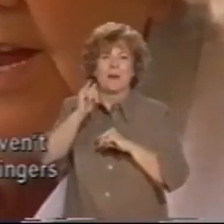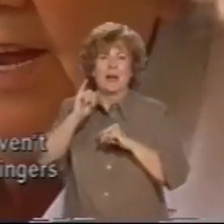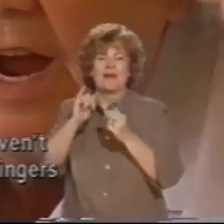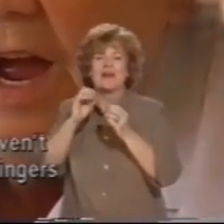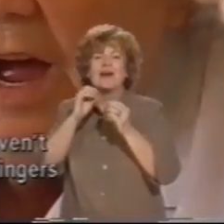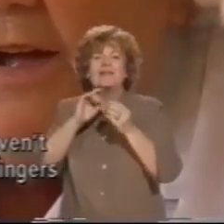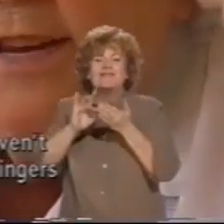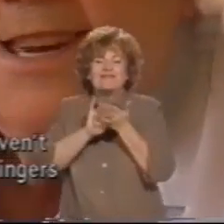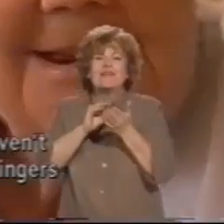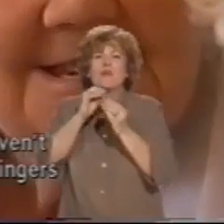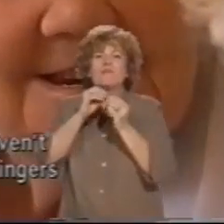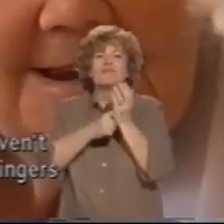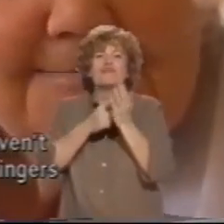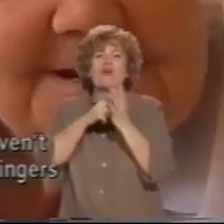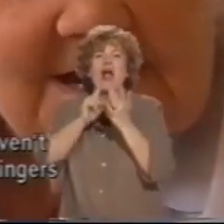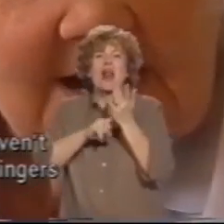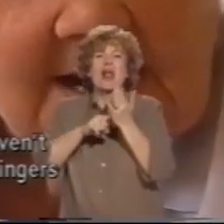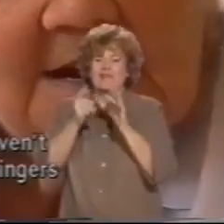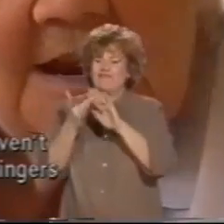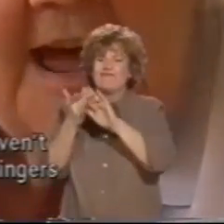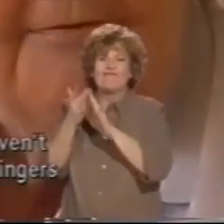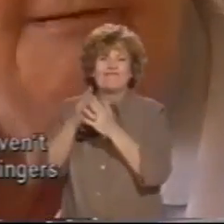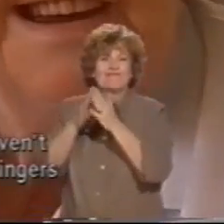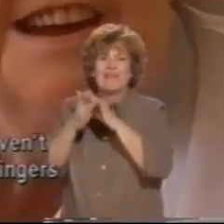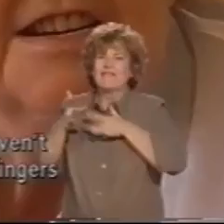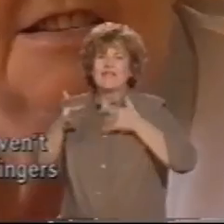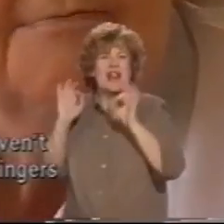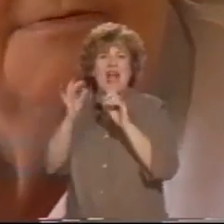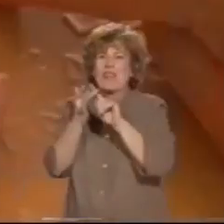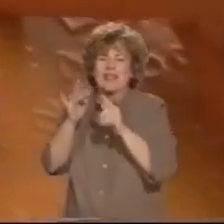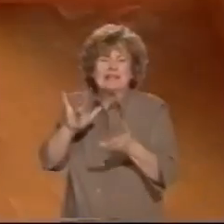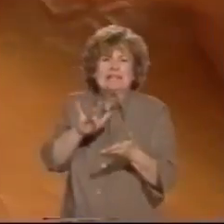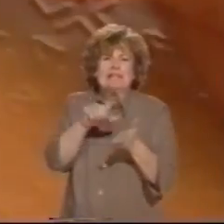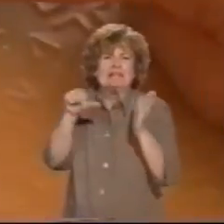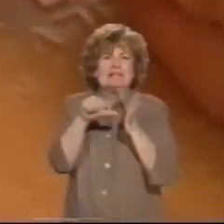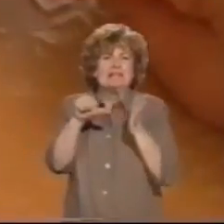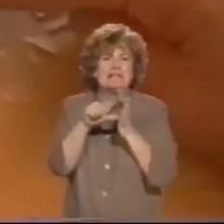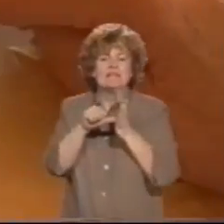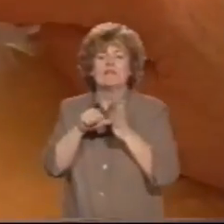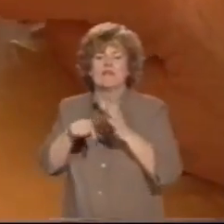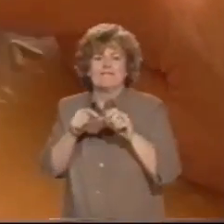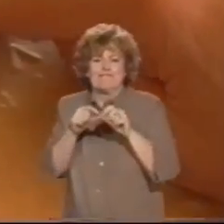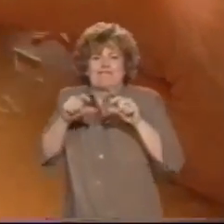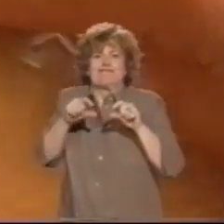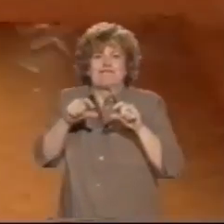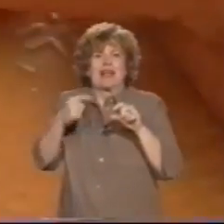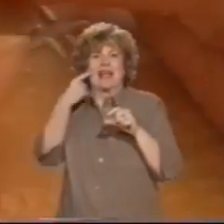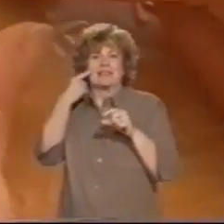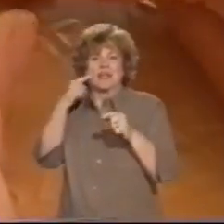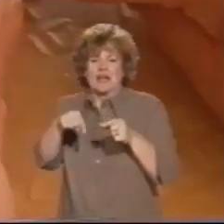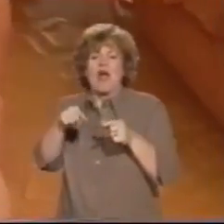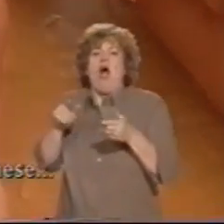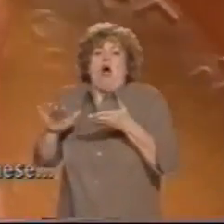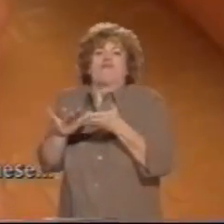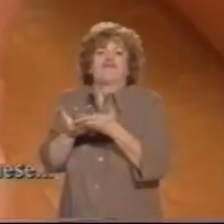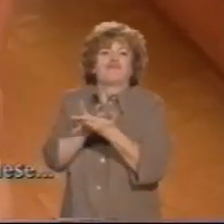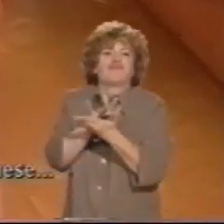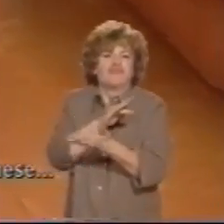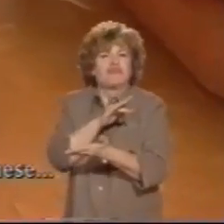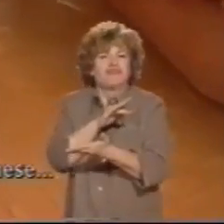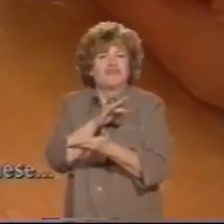got the sensitivity in their fingers, like reading dots, you know, Braille.